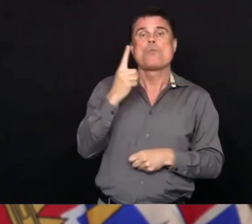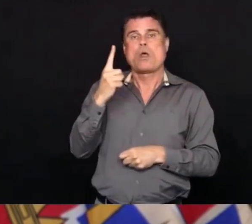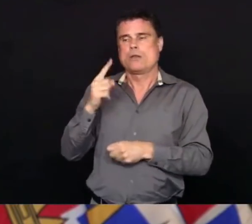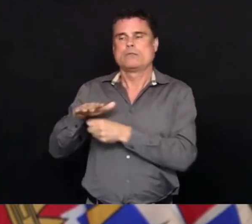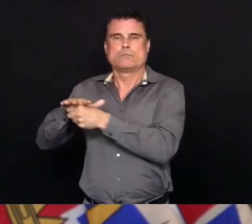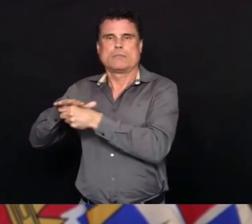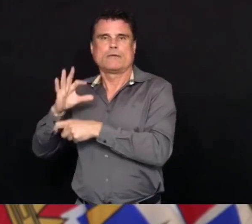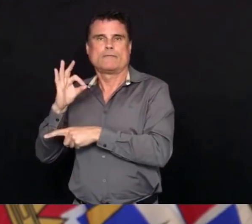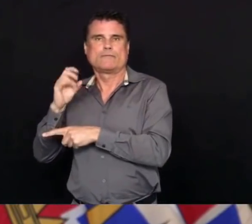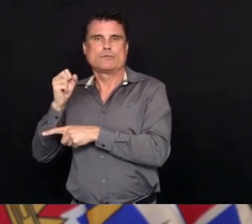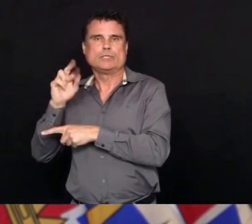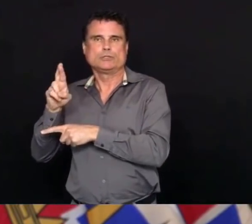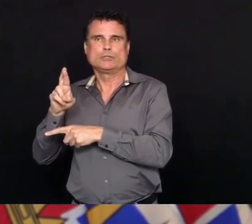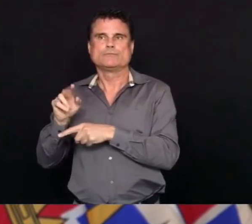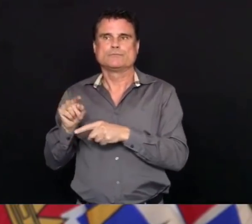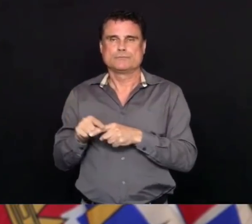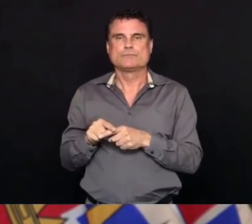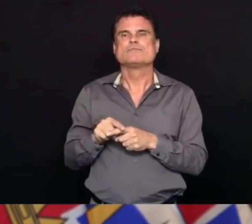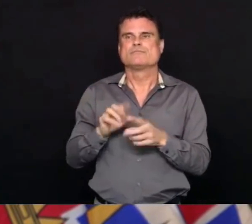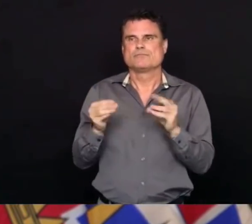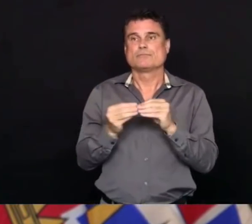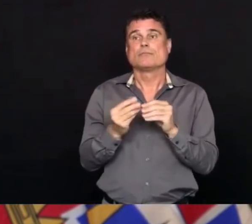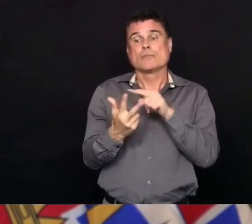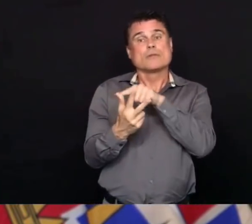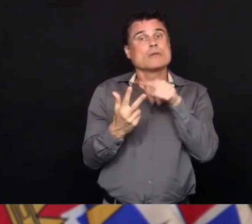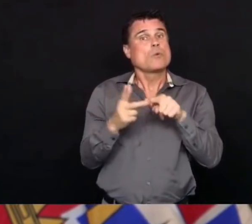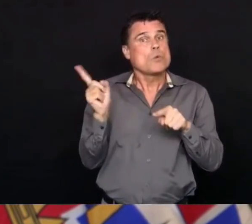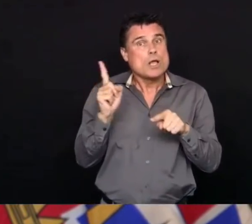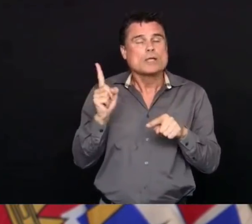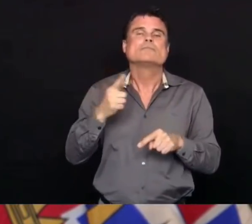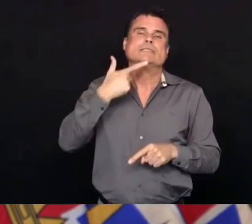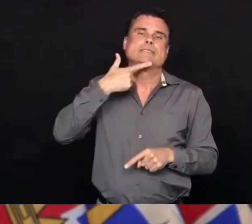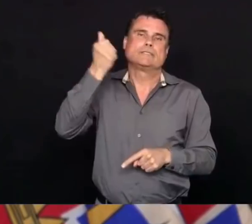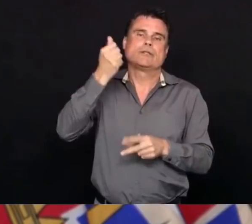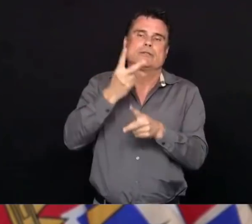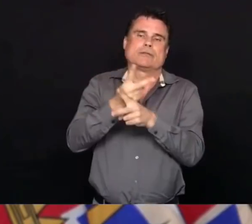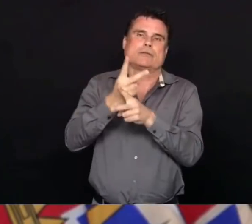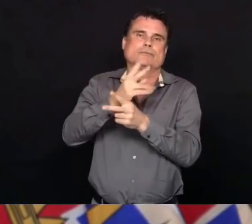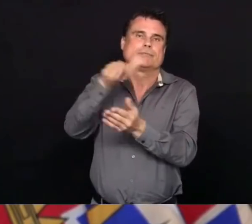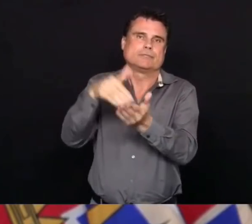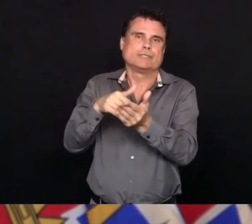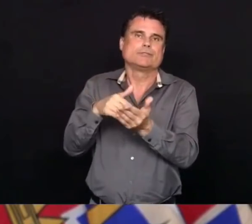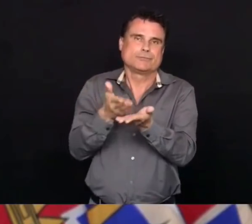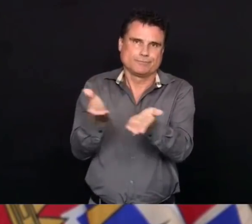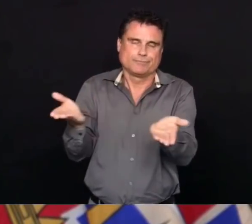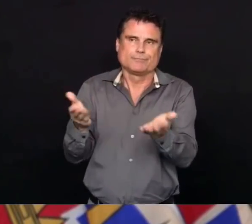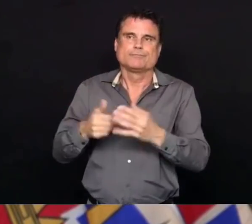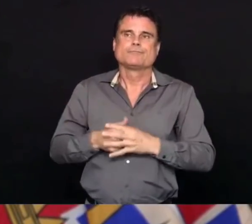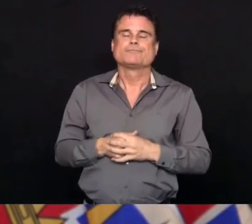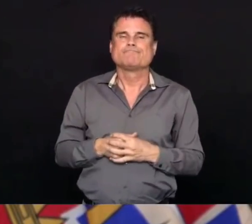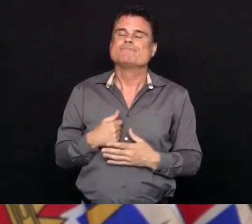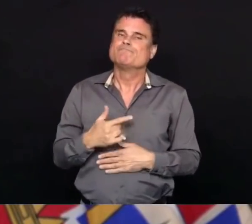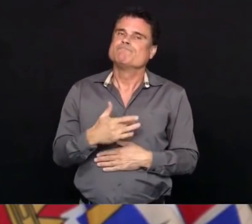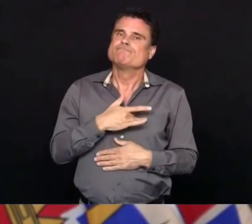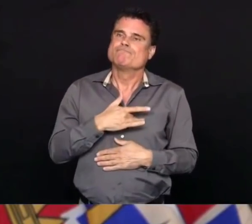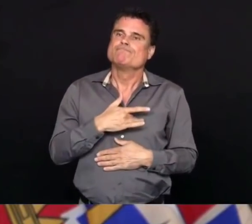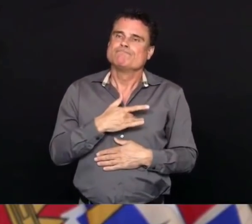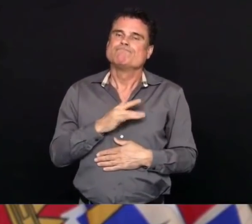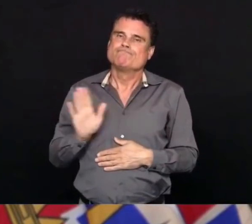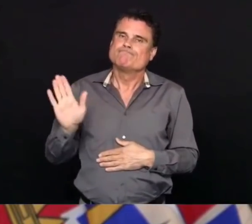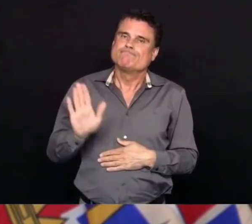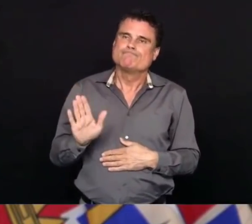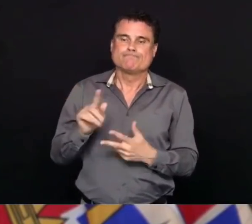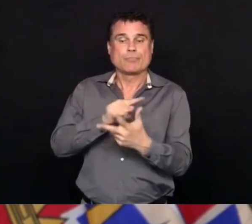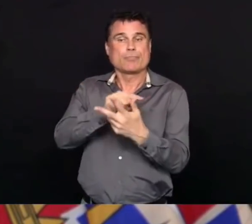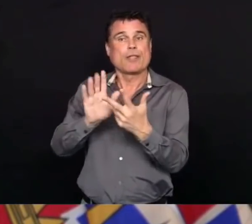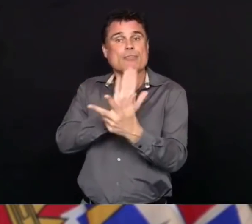prayers go out to the families and the care providers for these people who have been affected by this virus.